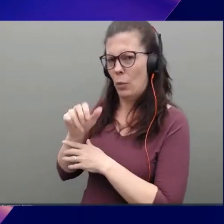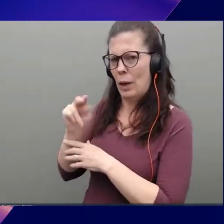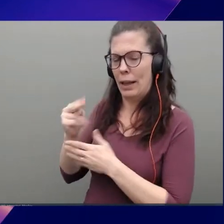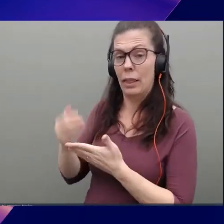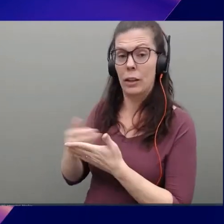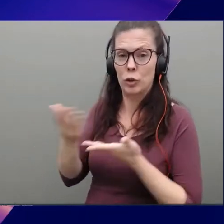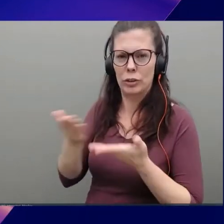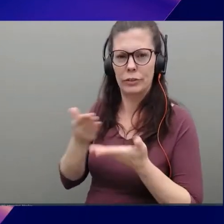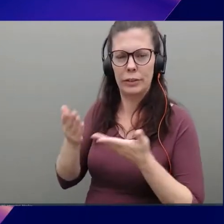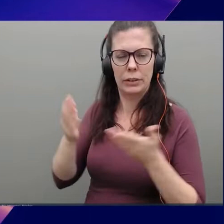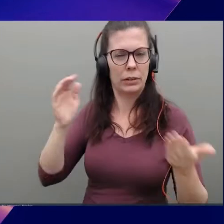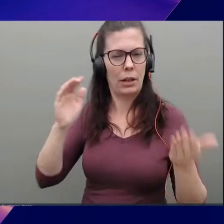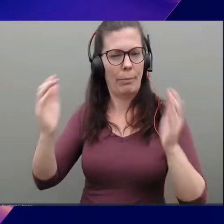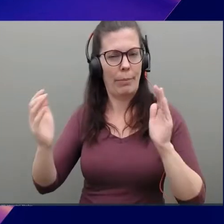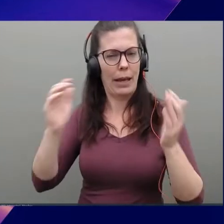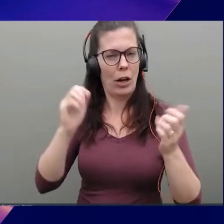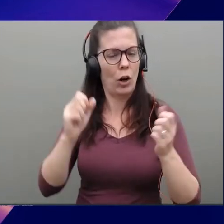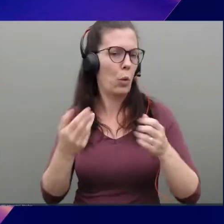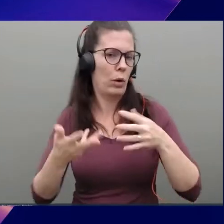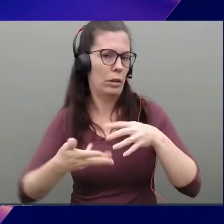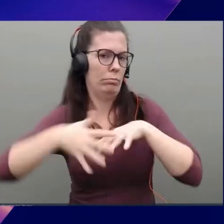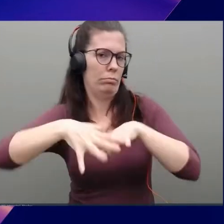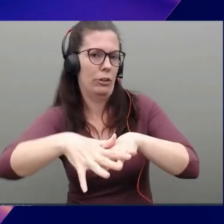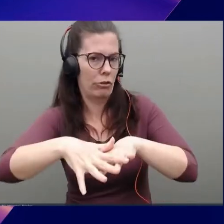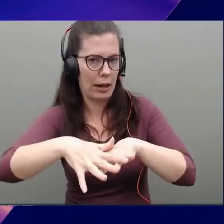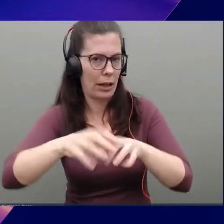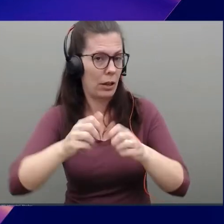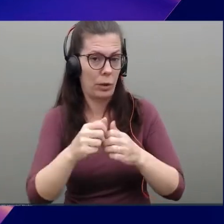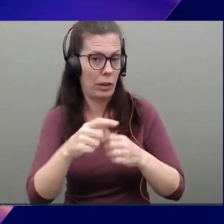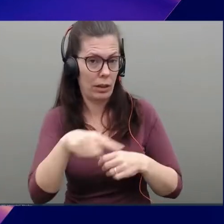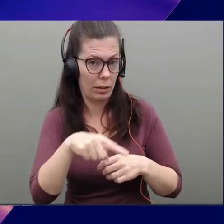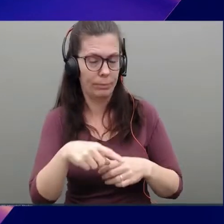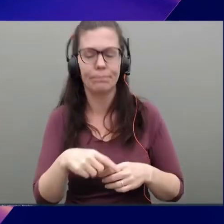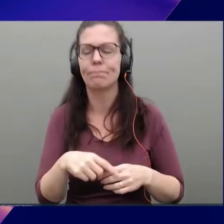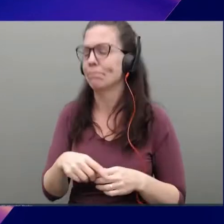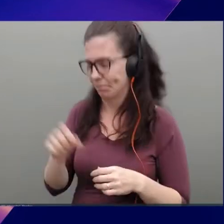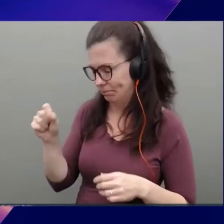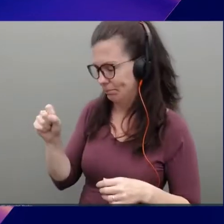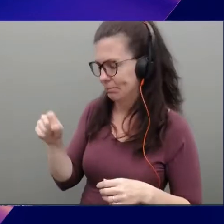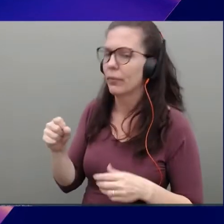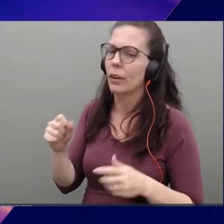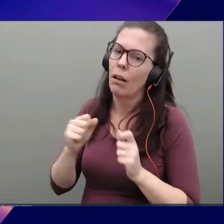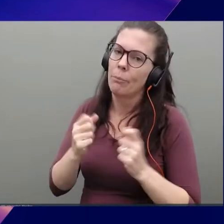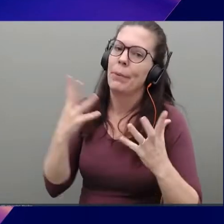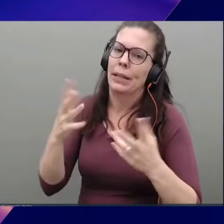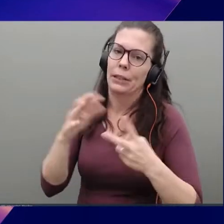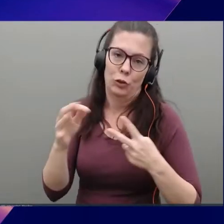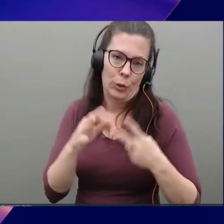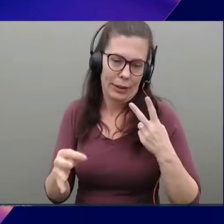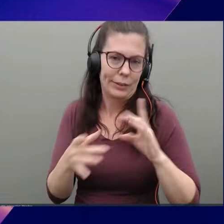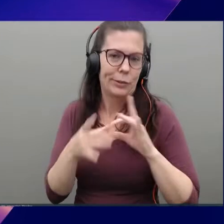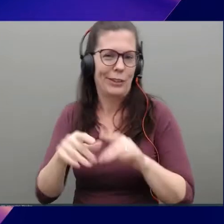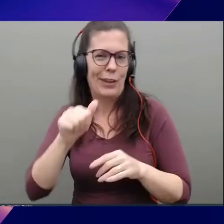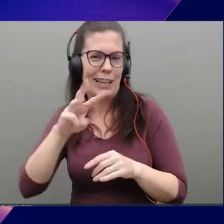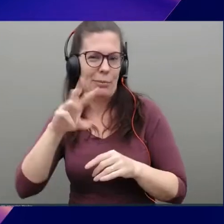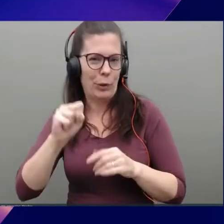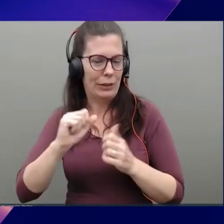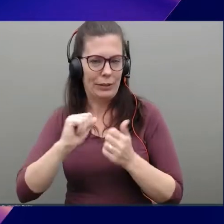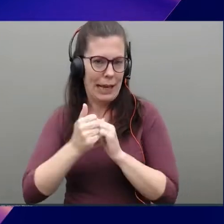compare to those or integrate with those? Yeah, absolutely. You know, obviously there's a lot of choice when it comes to AWS and how you build networks.